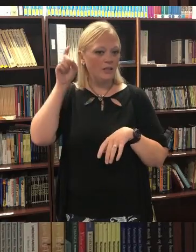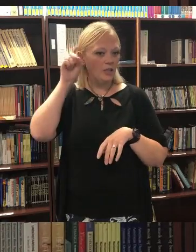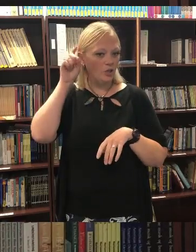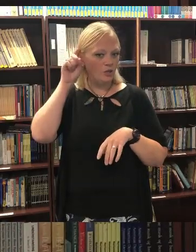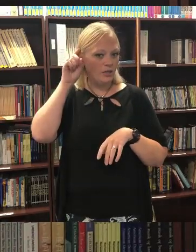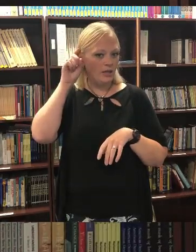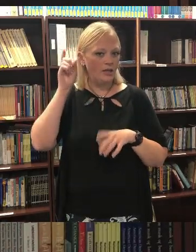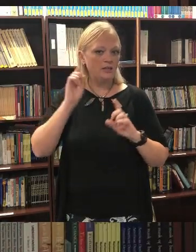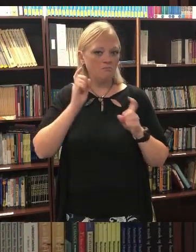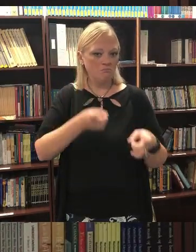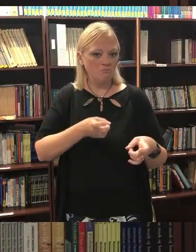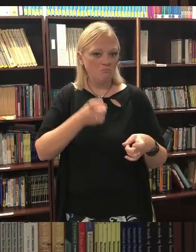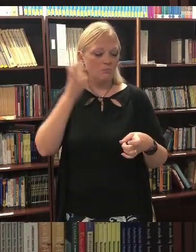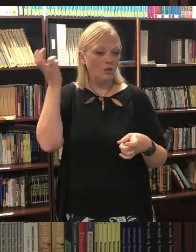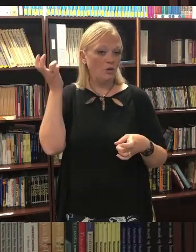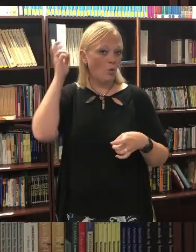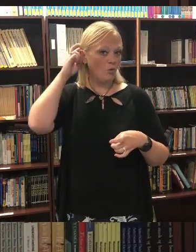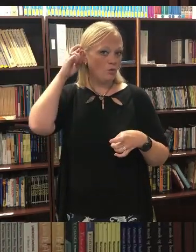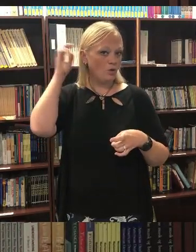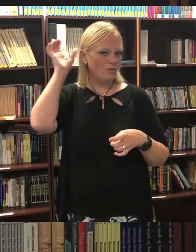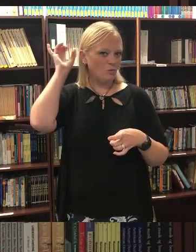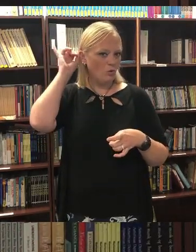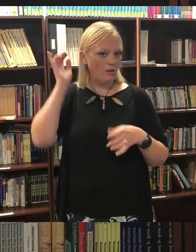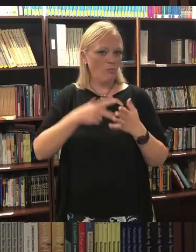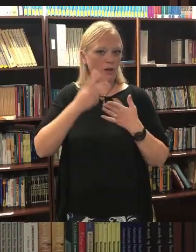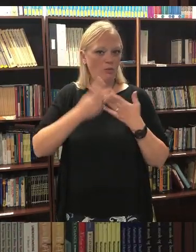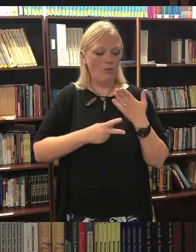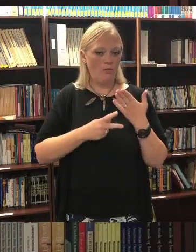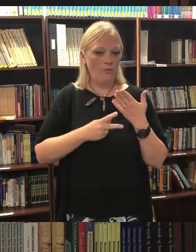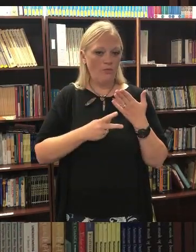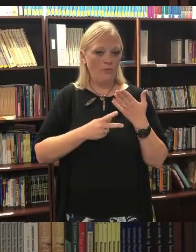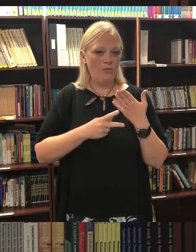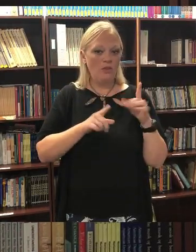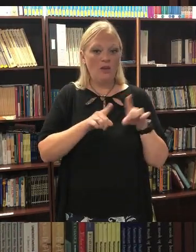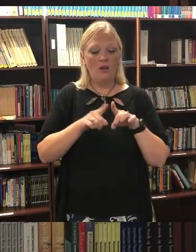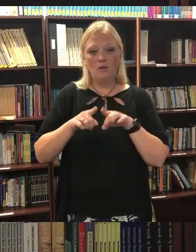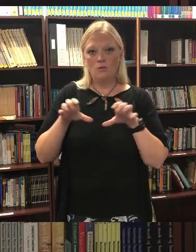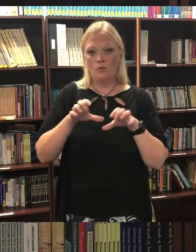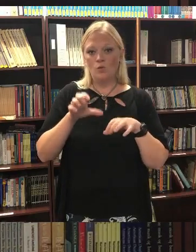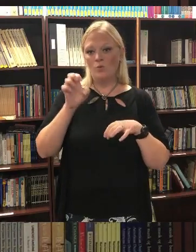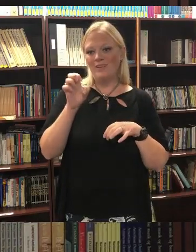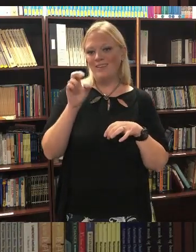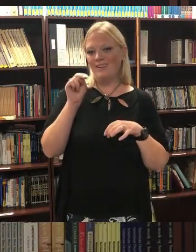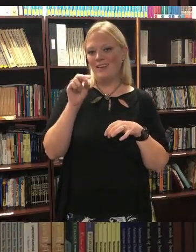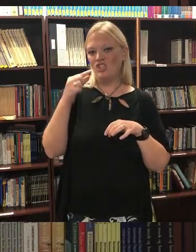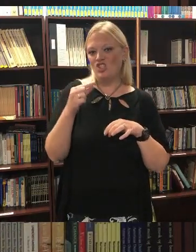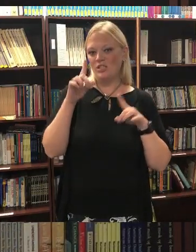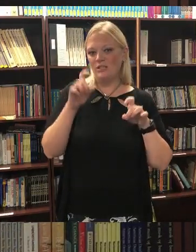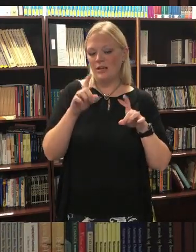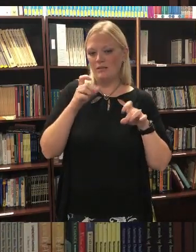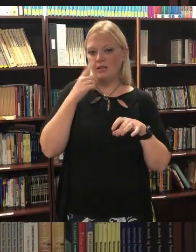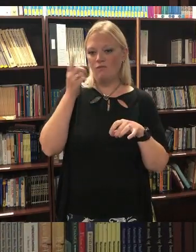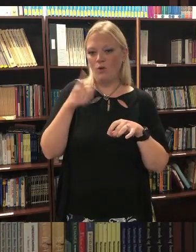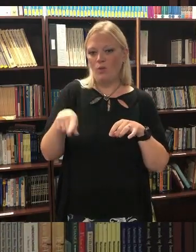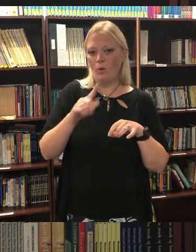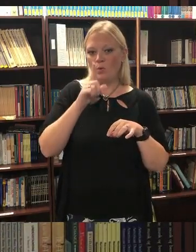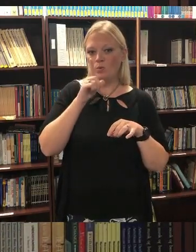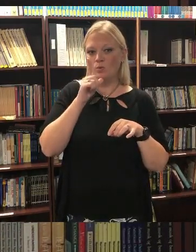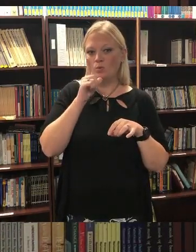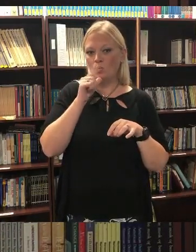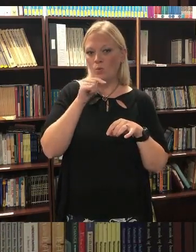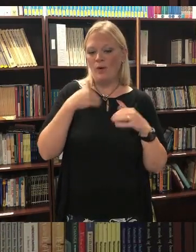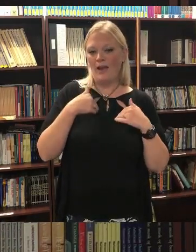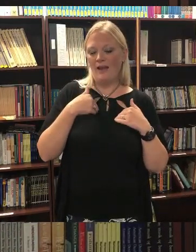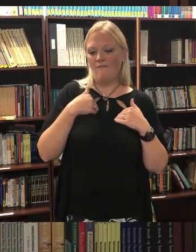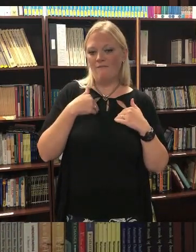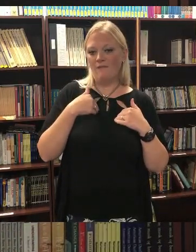dispensing, we have a cochlear implant program, and we also do ENG testing for those who have some balance